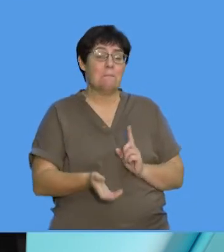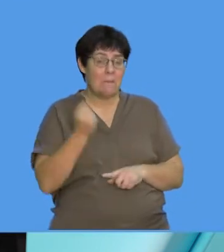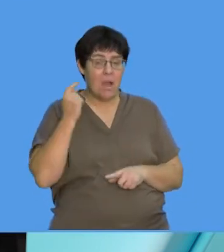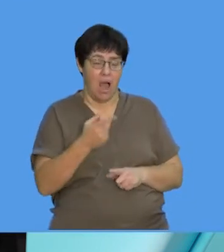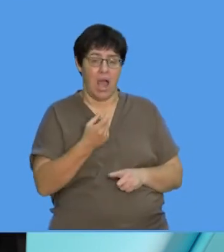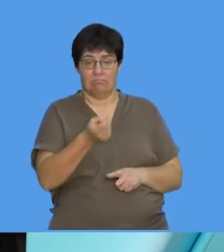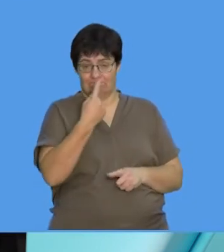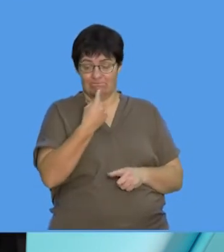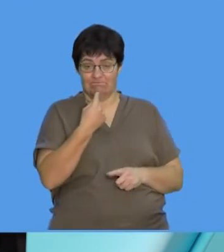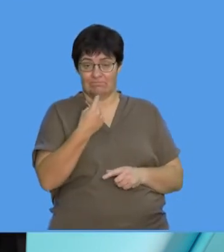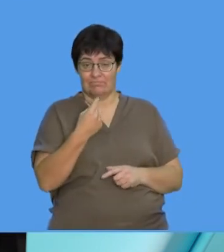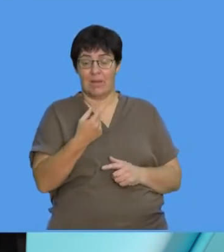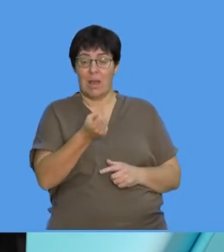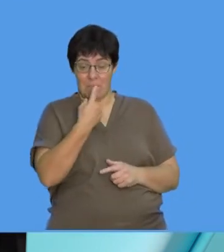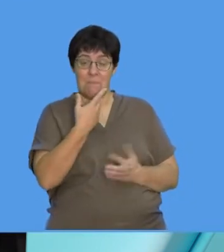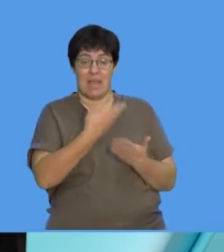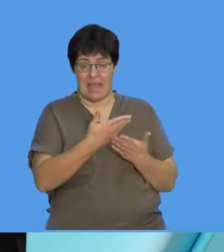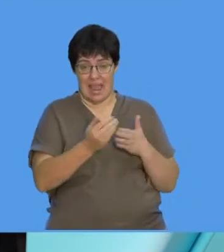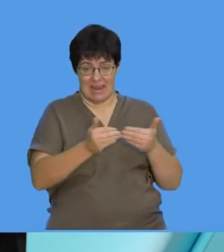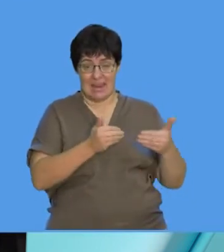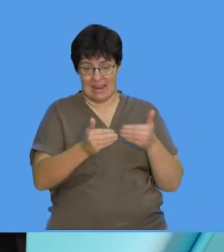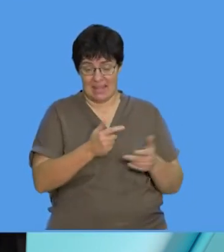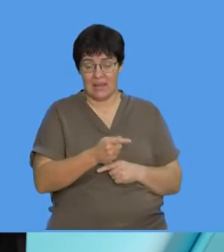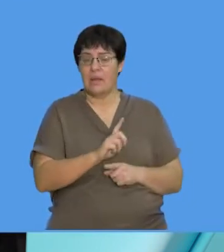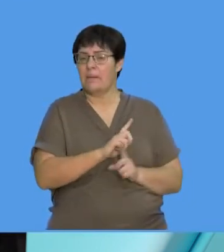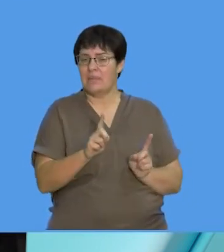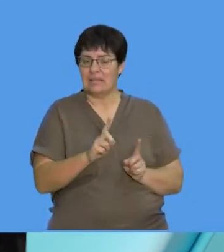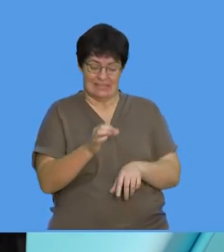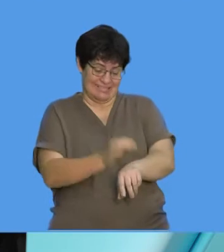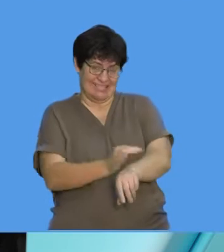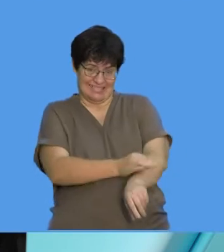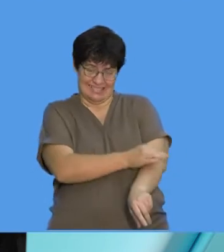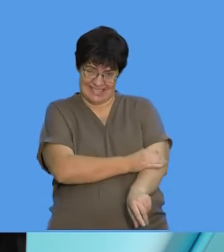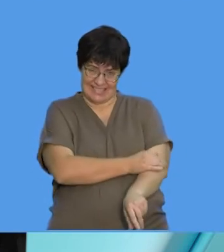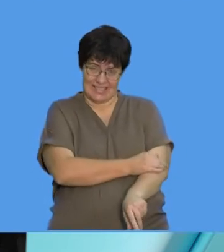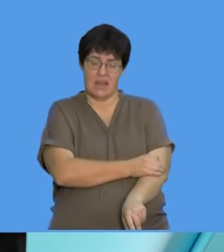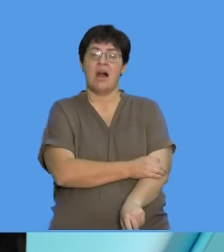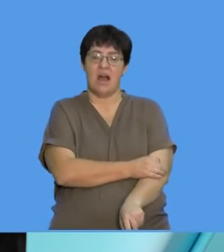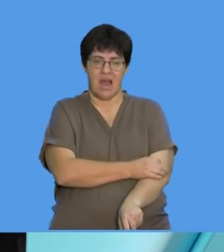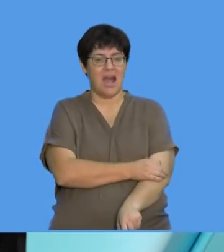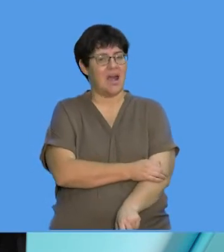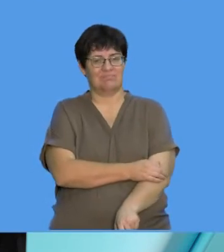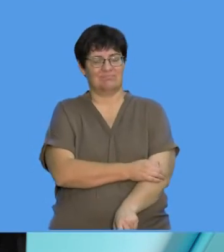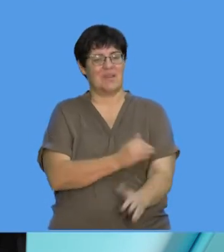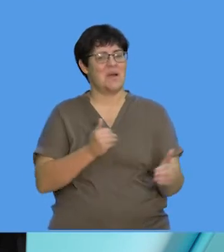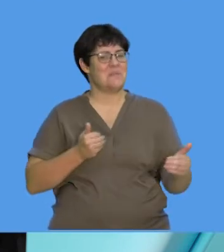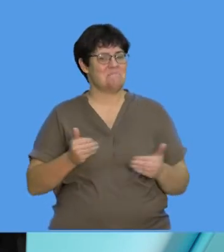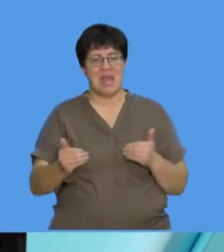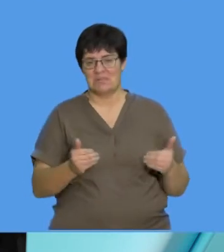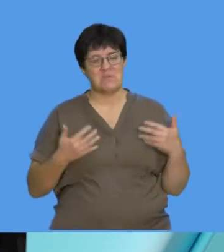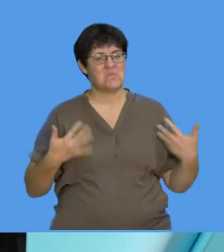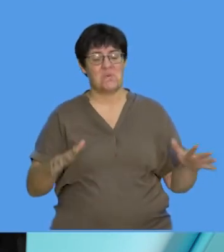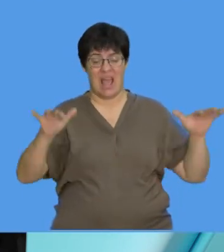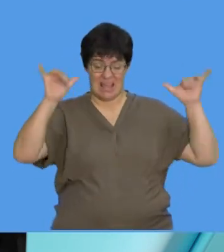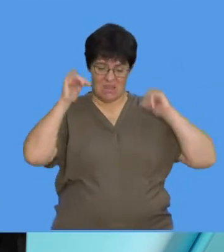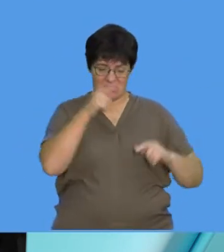this, yes, we can be treated with antibiotics. But because of those spores, management has to come, especially